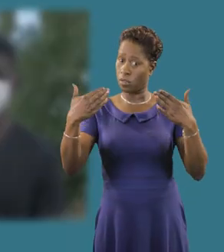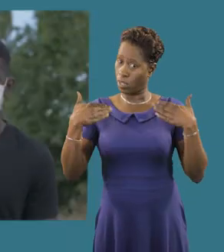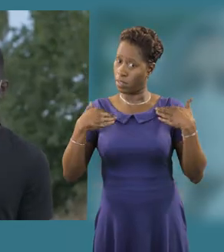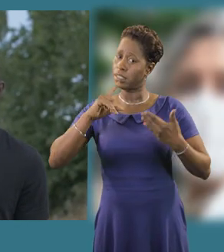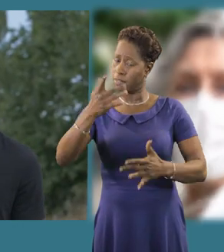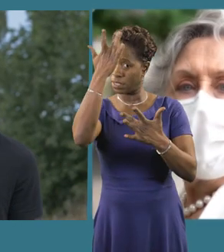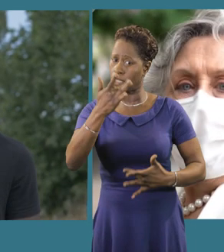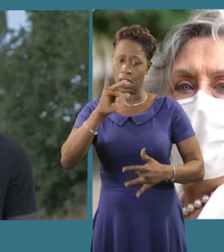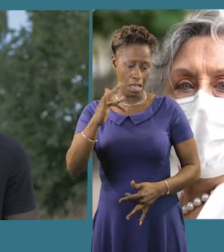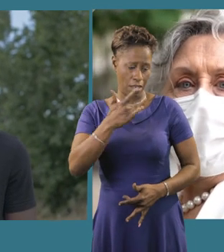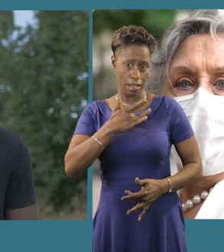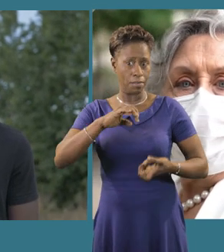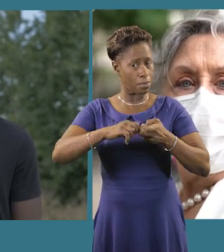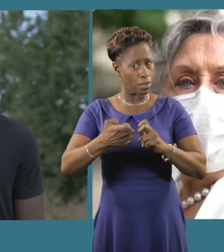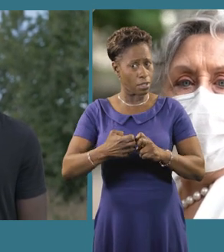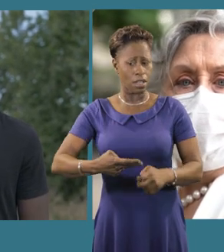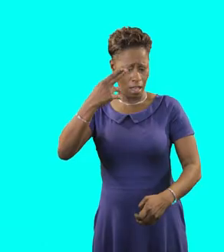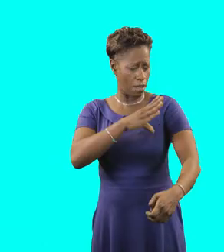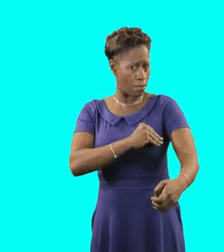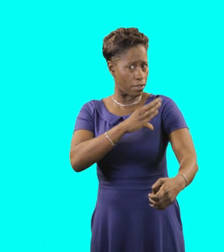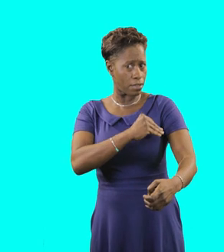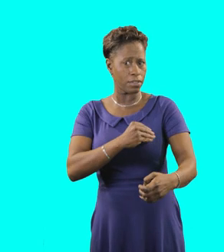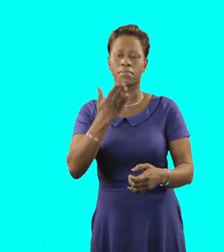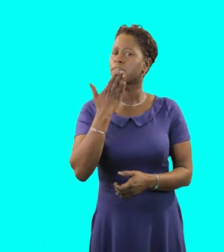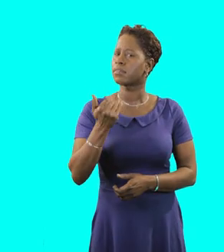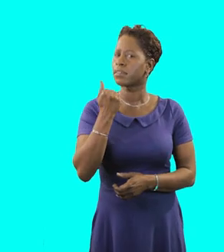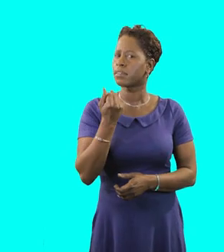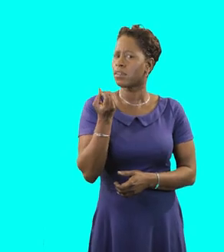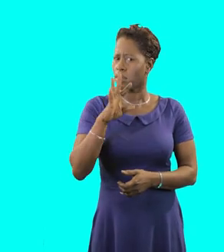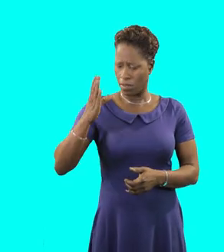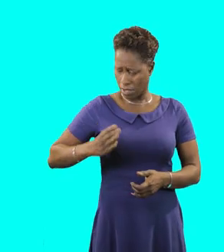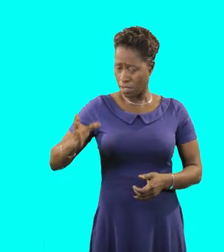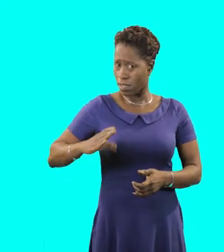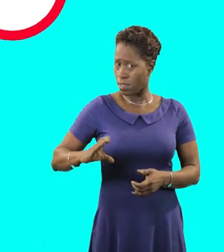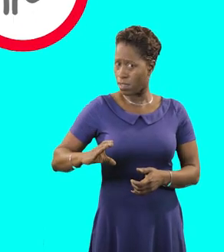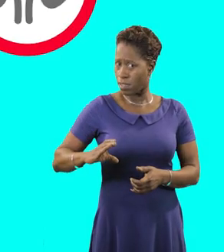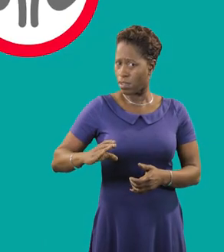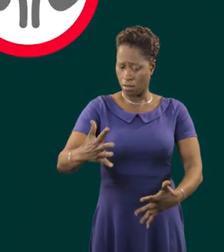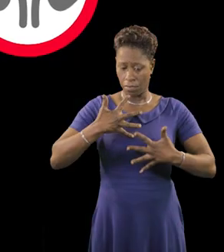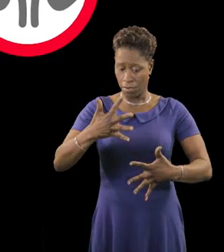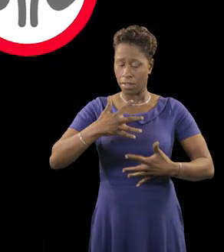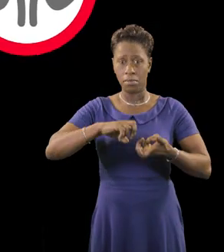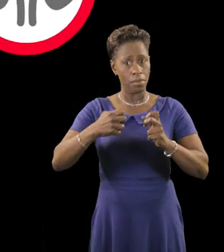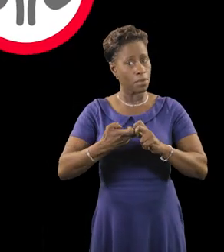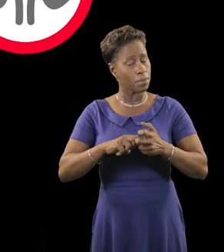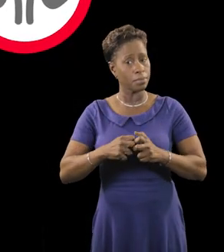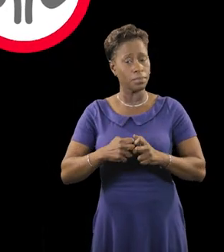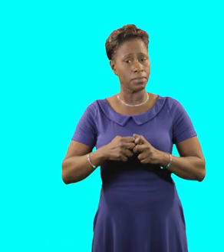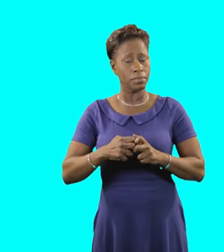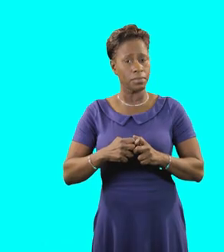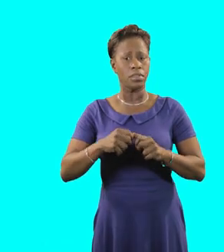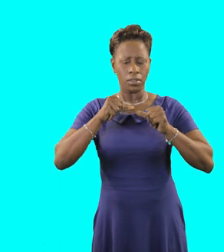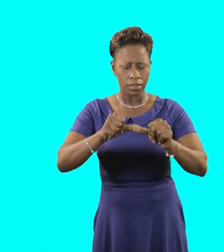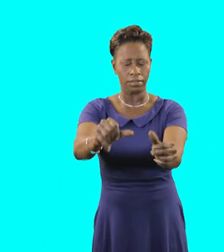If you are living with chronic illnesses like heart disease, high blood pressure, diabetes, cancer, or have a chronic respiratory disease like